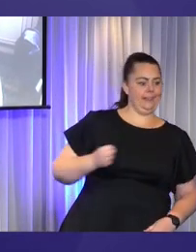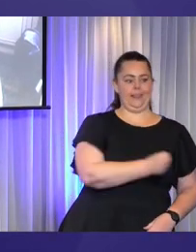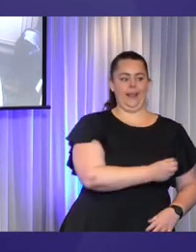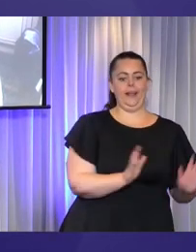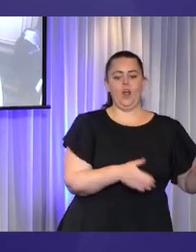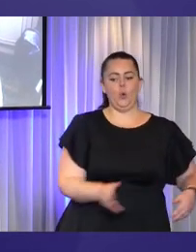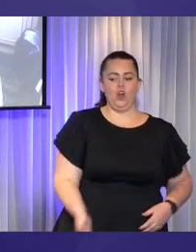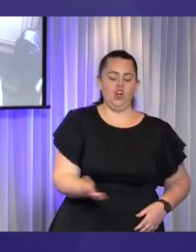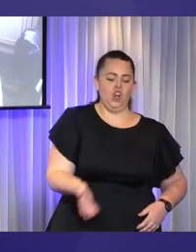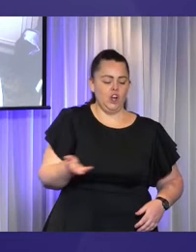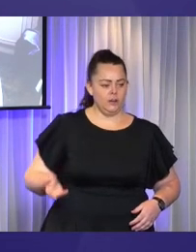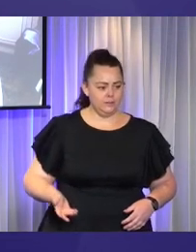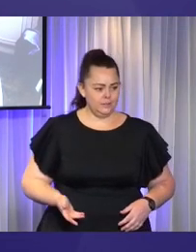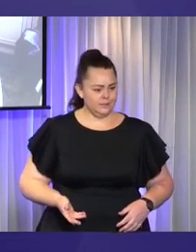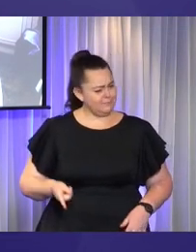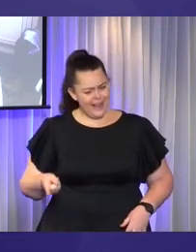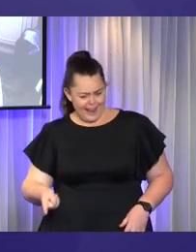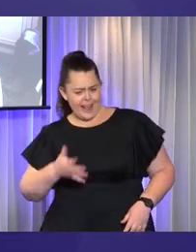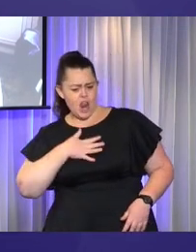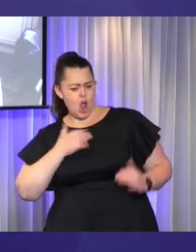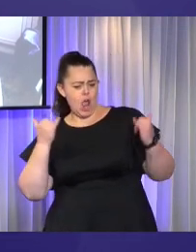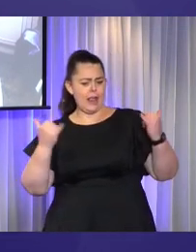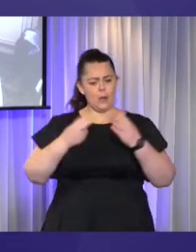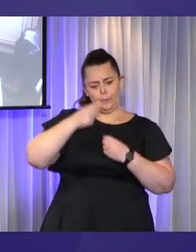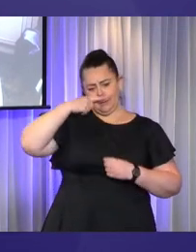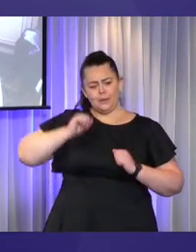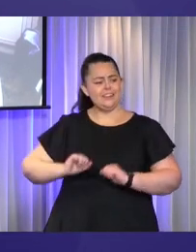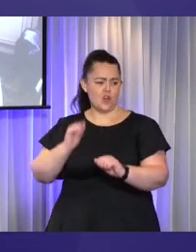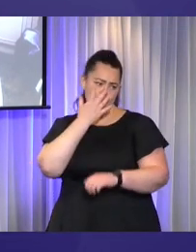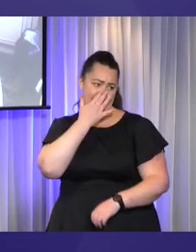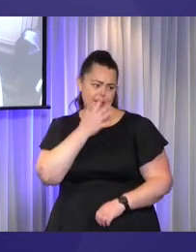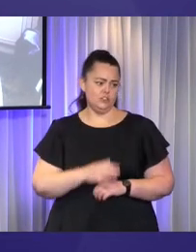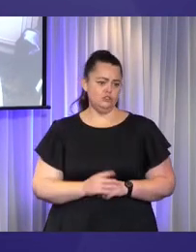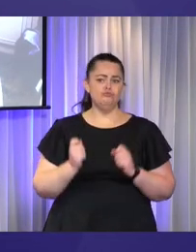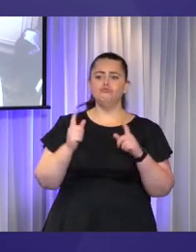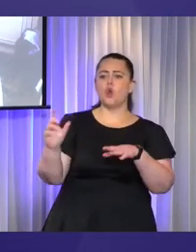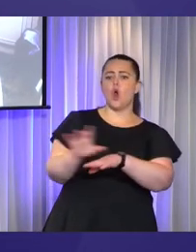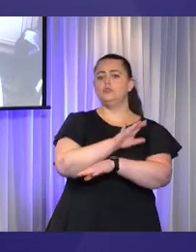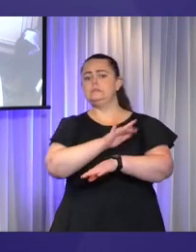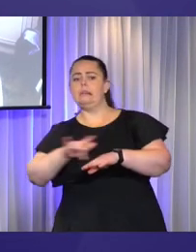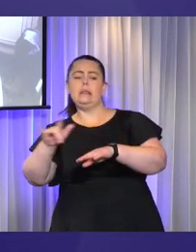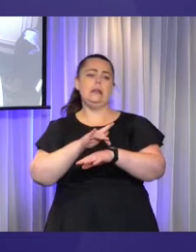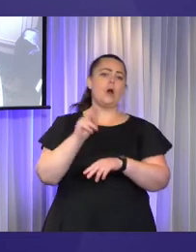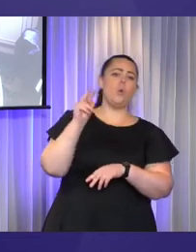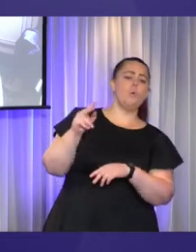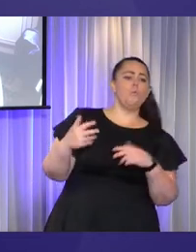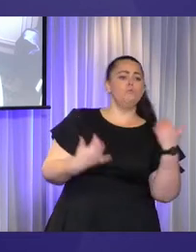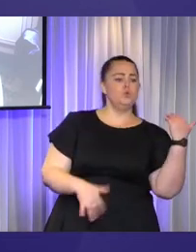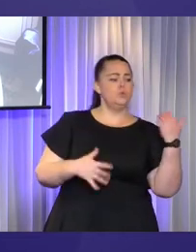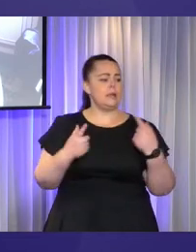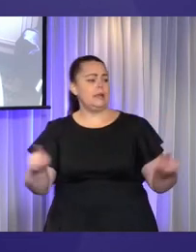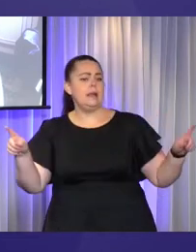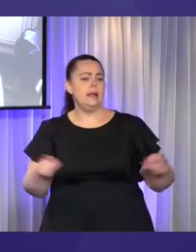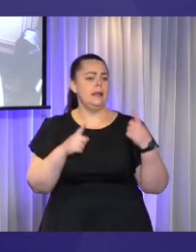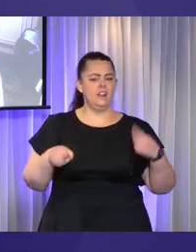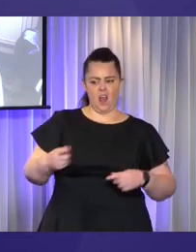and he likes hanging out with folks his own age, going to gigs, playing music. He likes working. We employ a